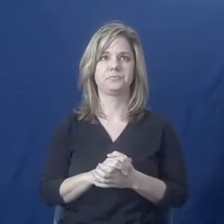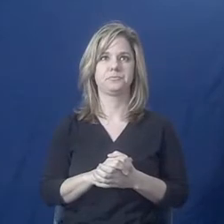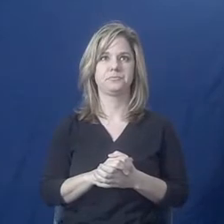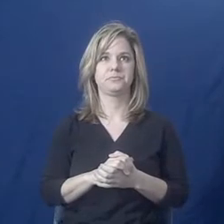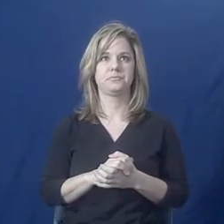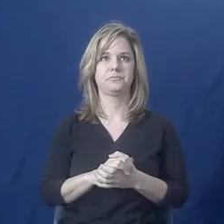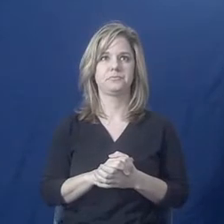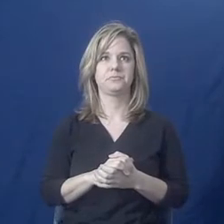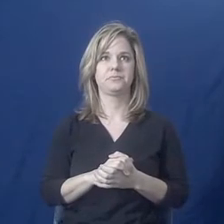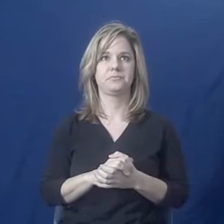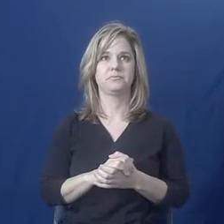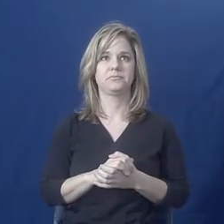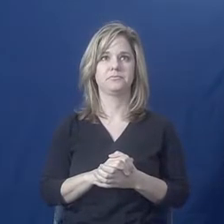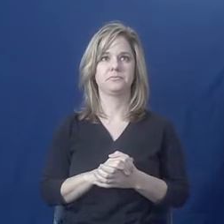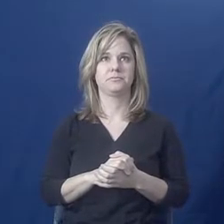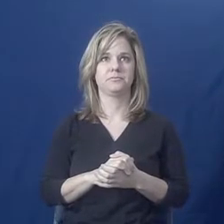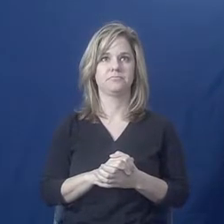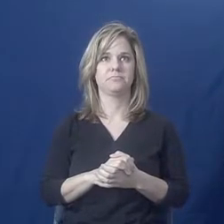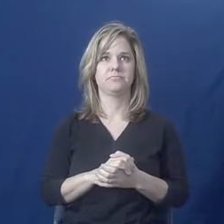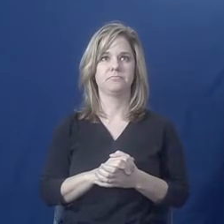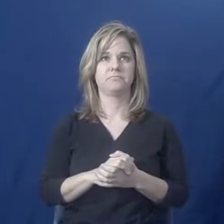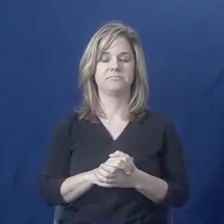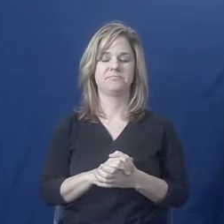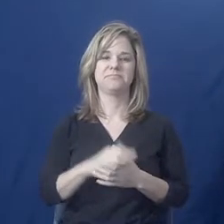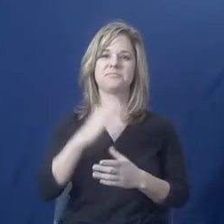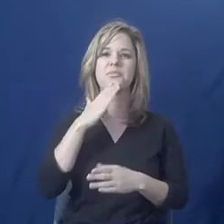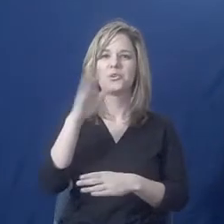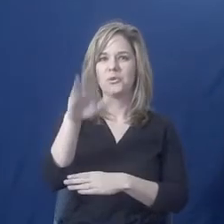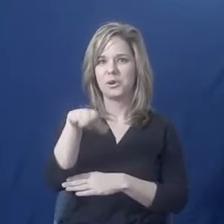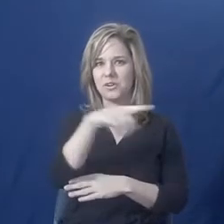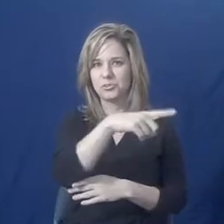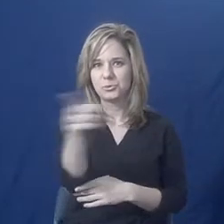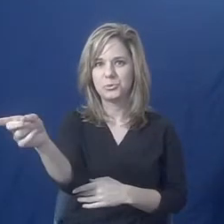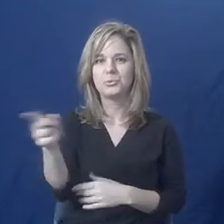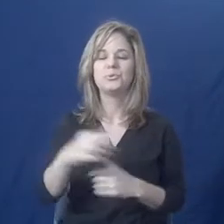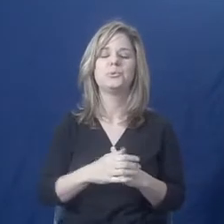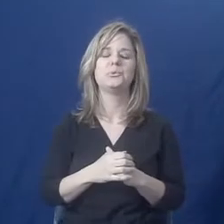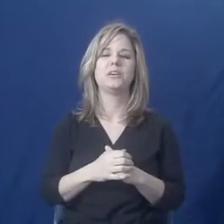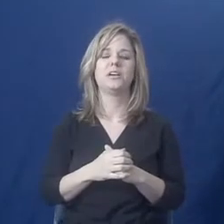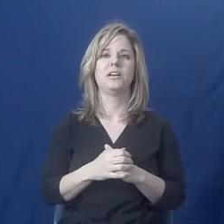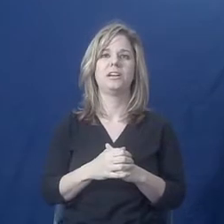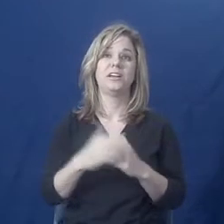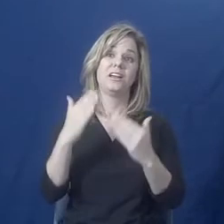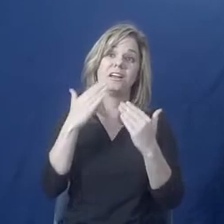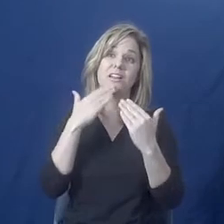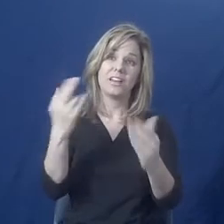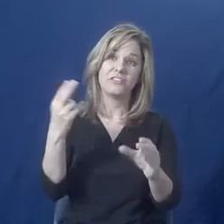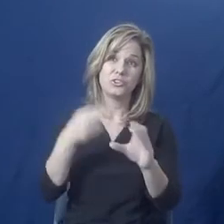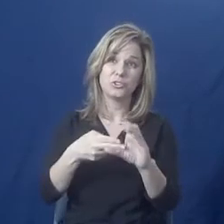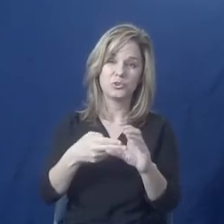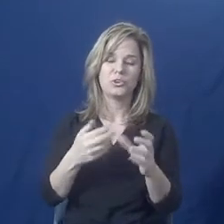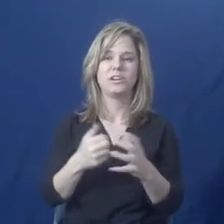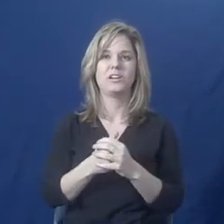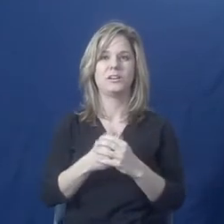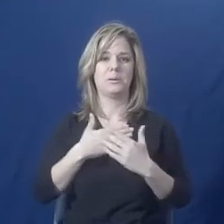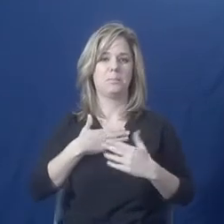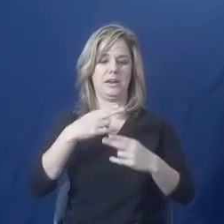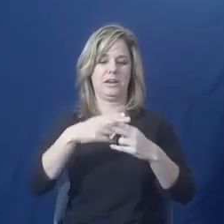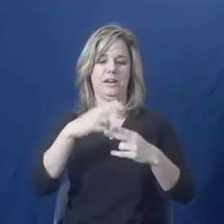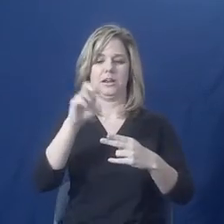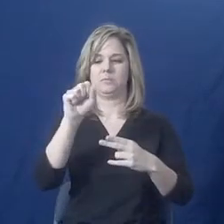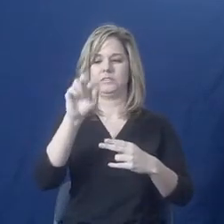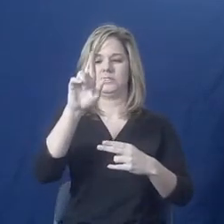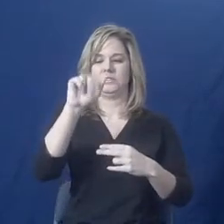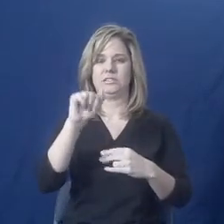Zesky Good afternoon, everyone. Thank you for joining us.